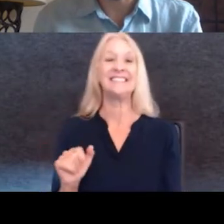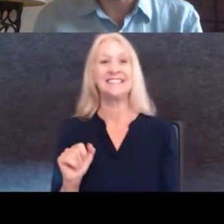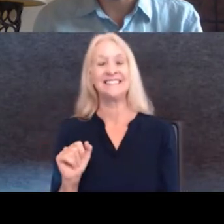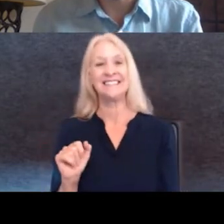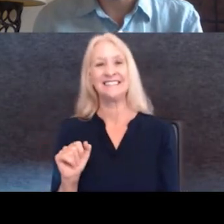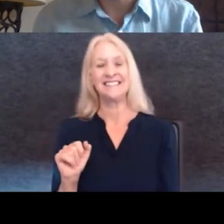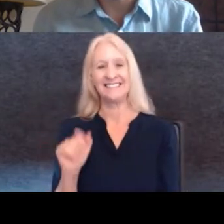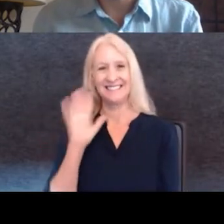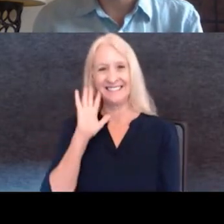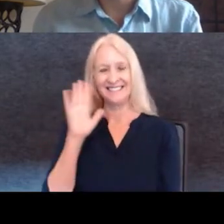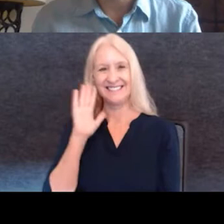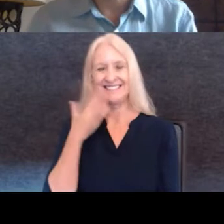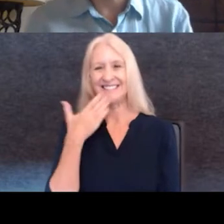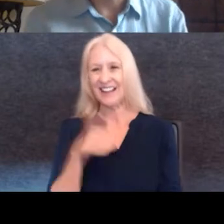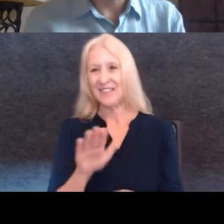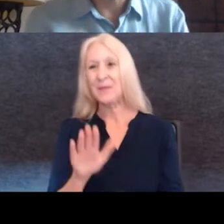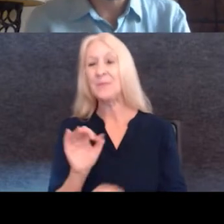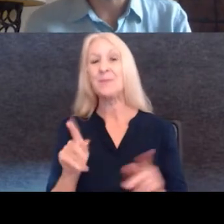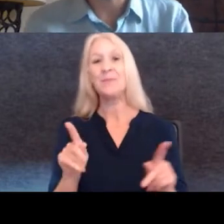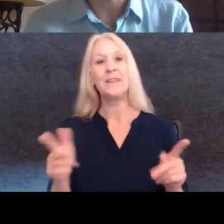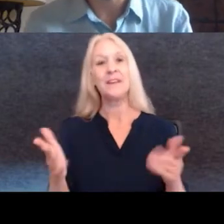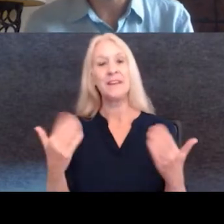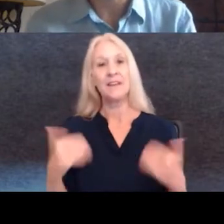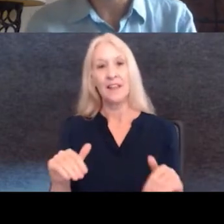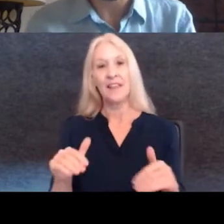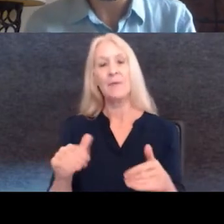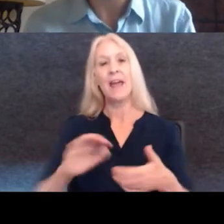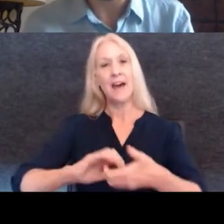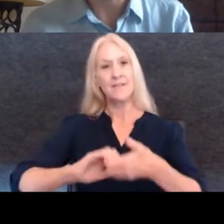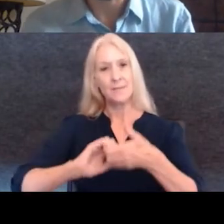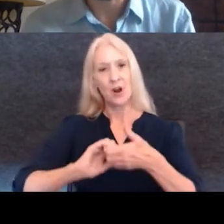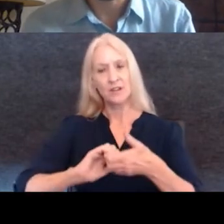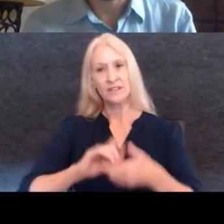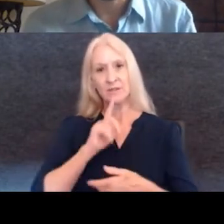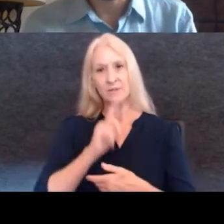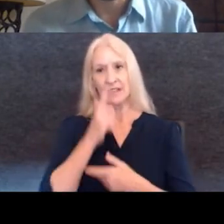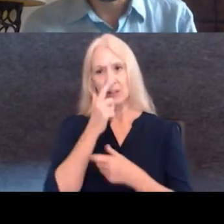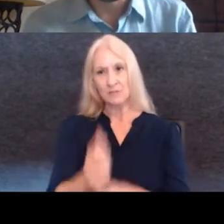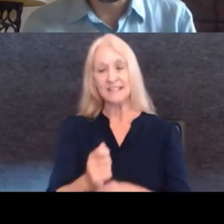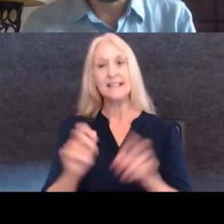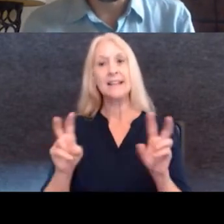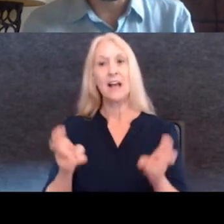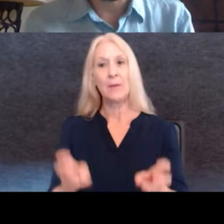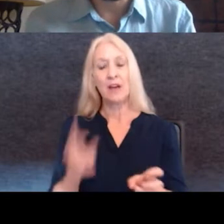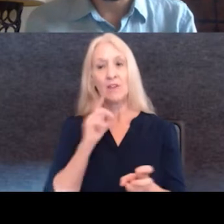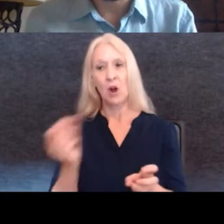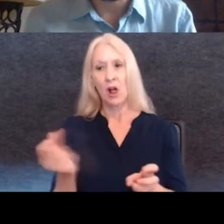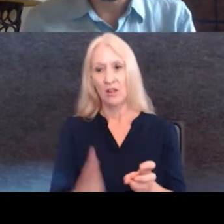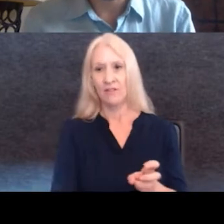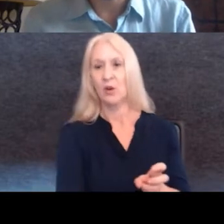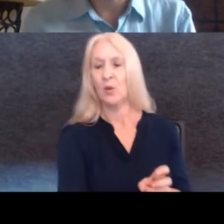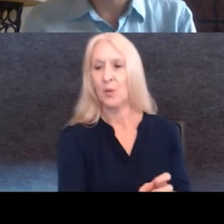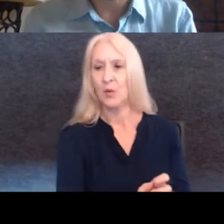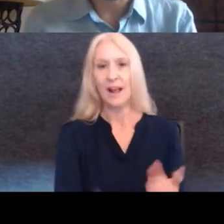Buenas días. Buenas And then we have, then we have partners, which is also a very interesting topic for all of you. And they, they